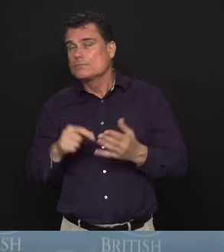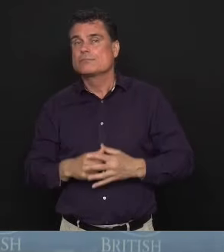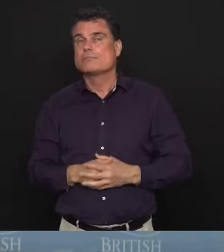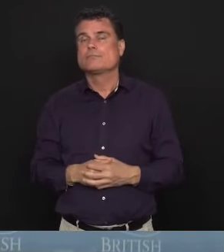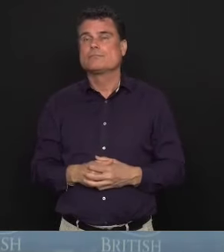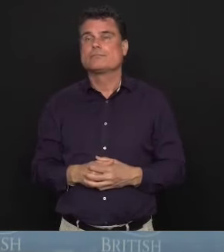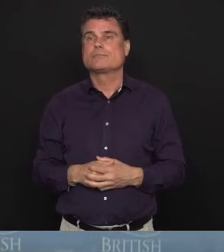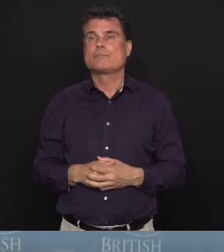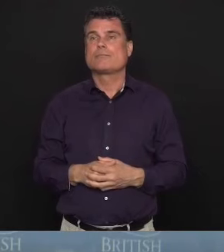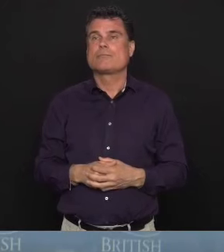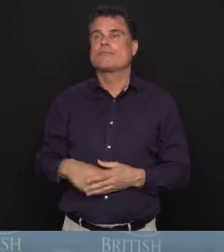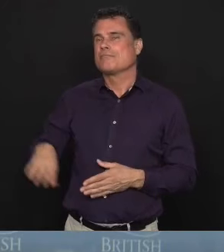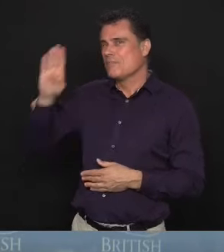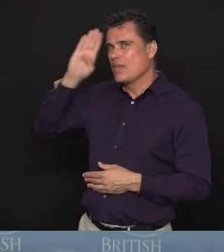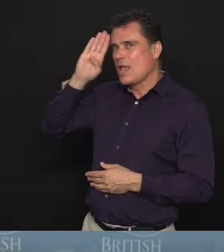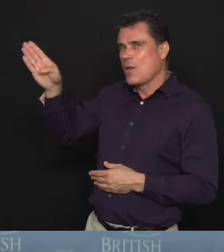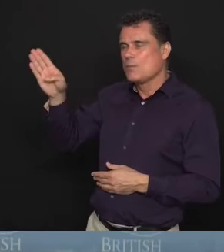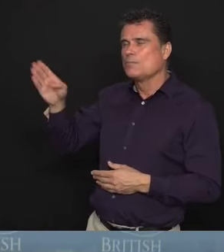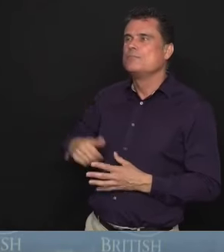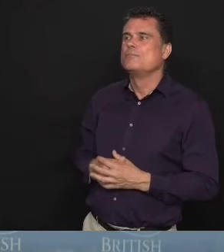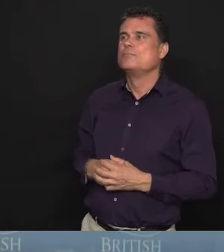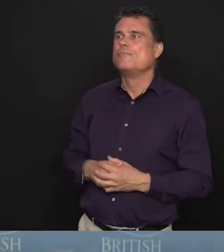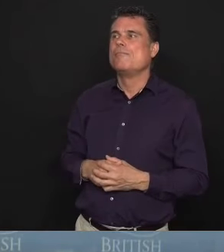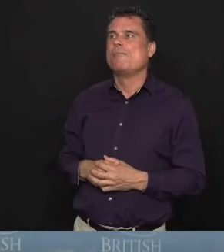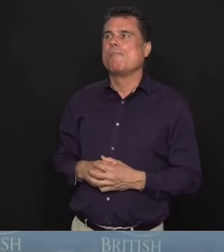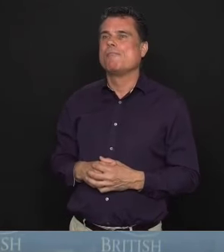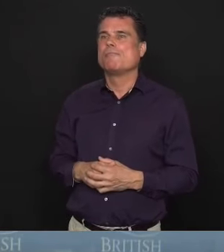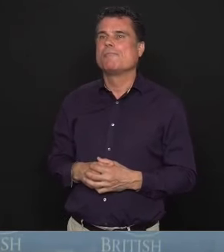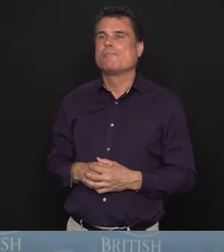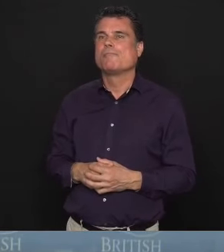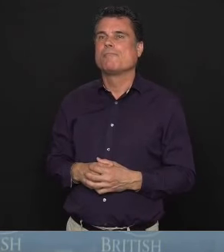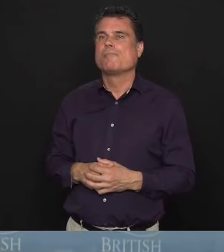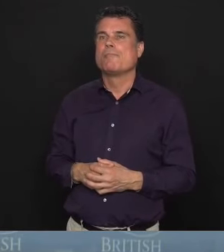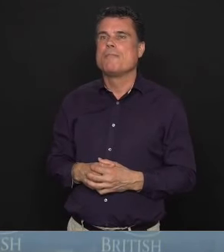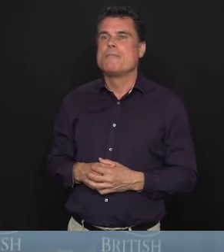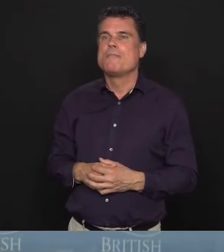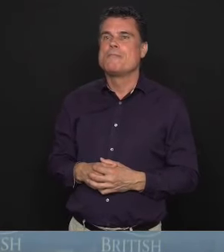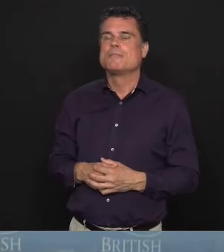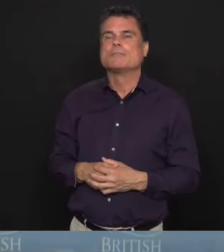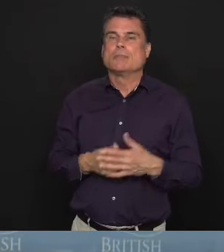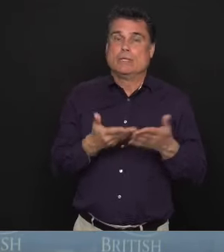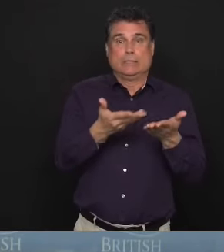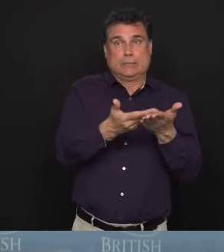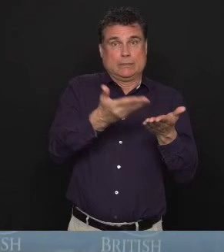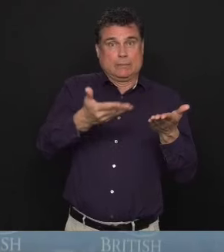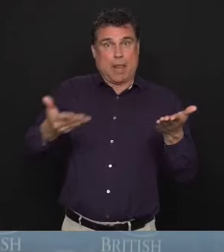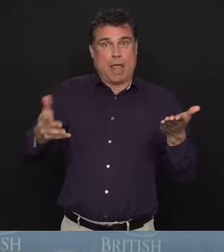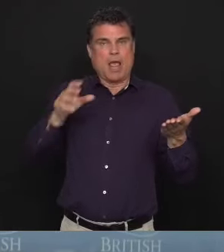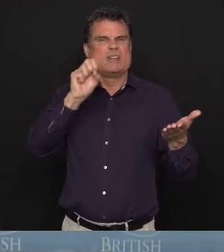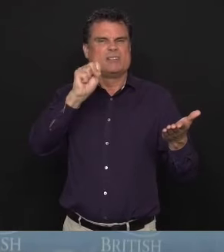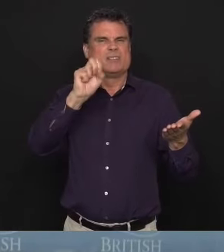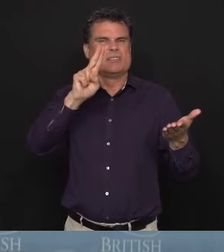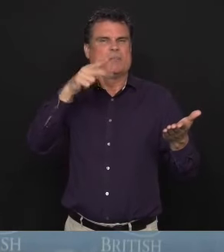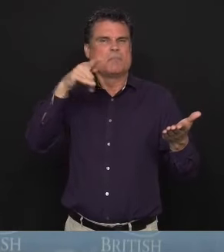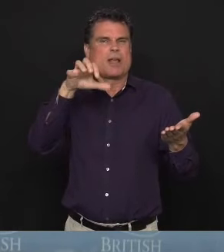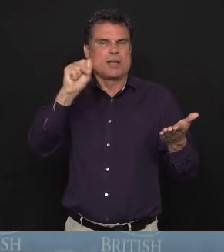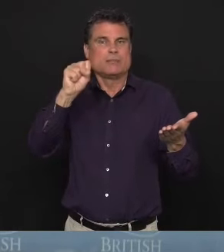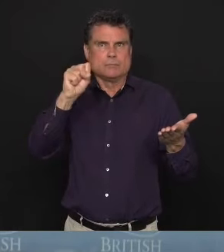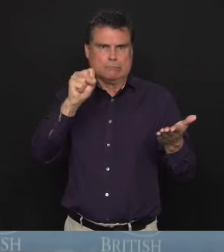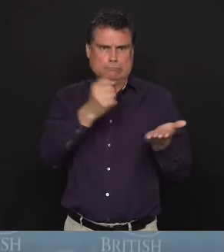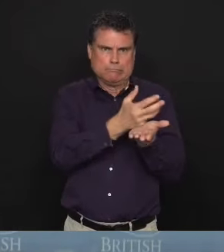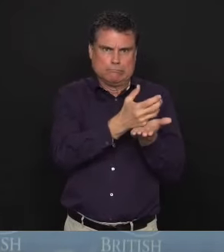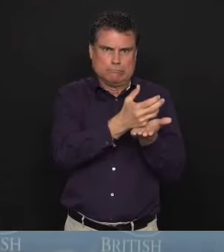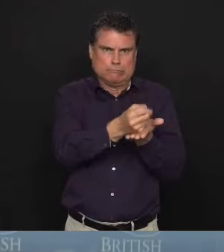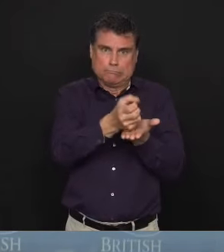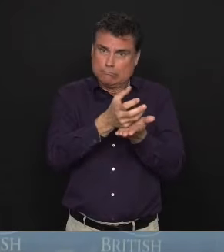Hey, Mike, what happens if supply of an item becomes so low? My question was similar to that. But